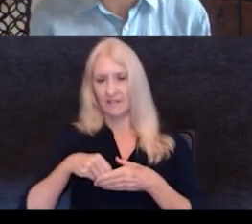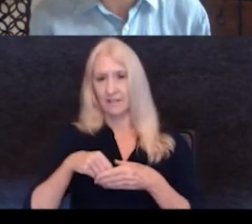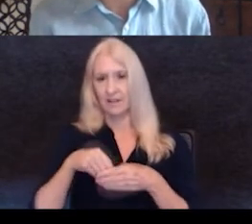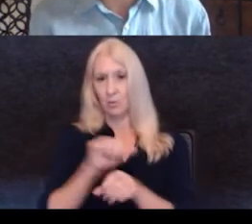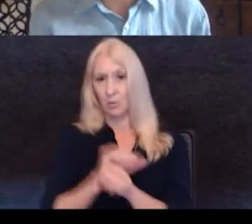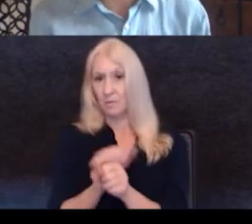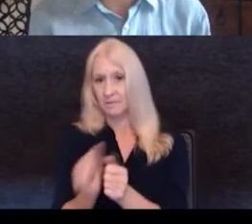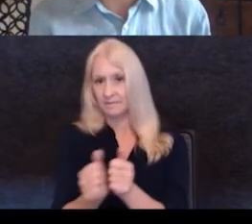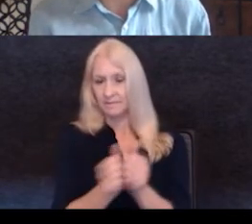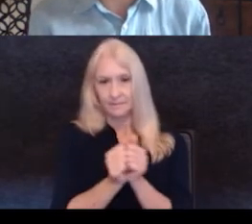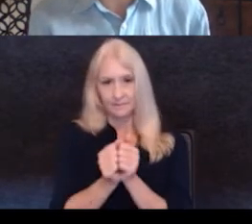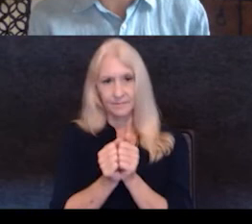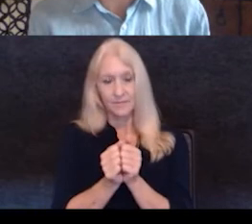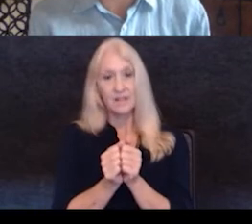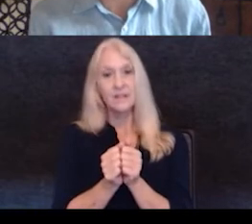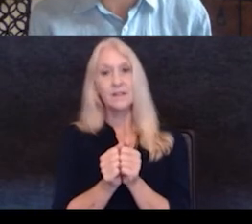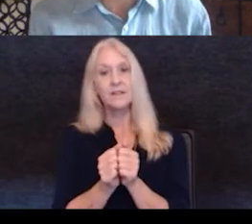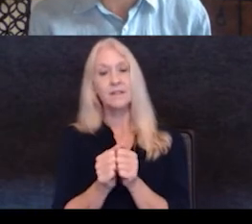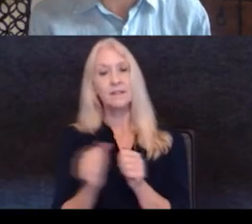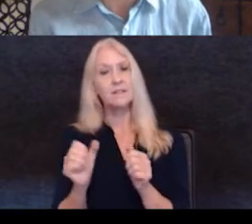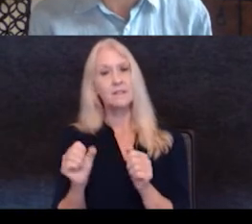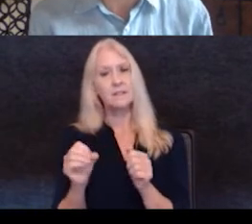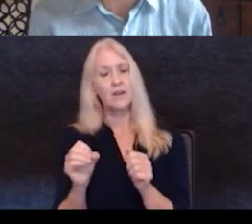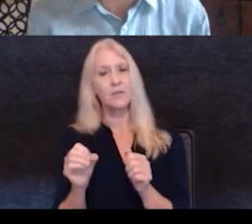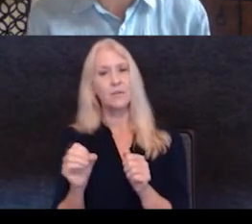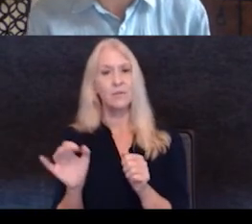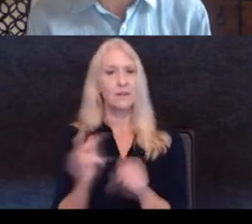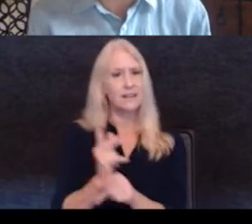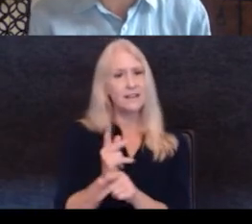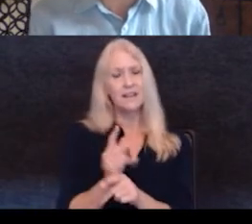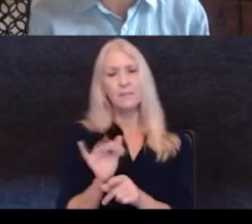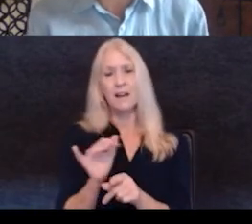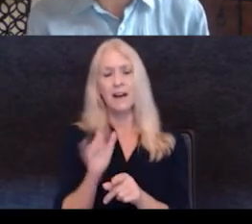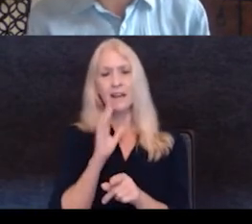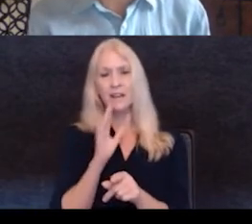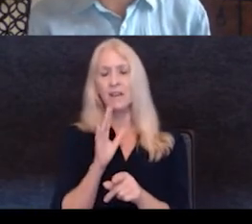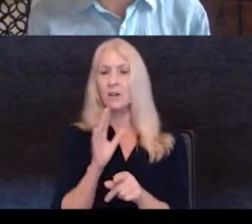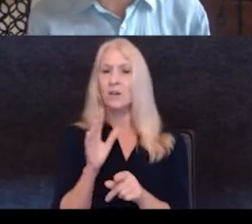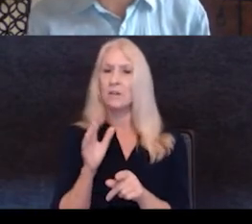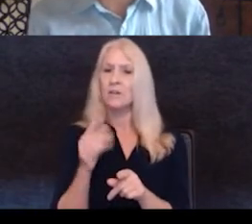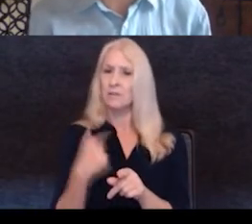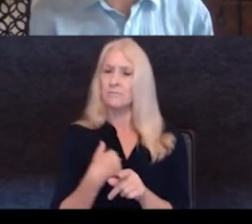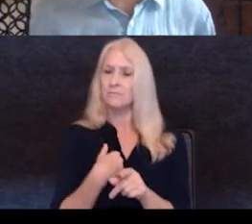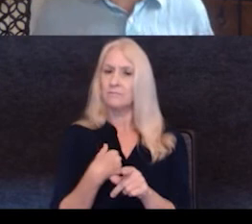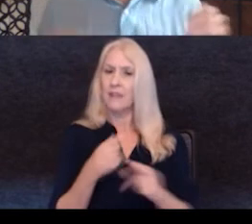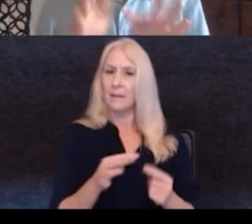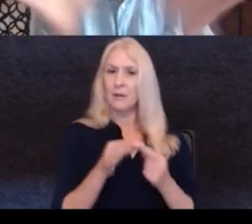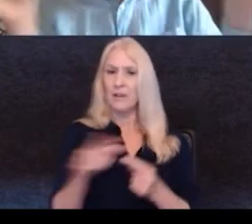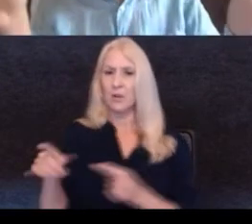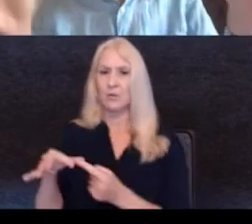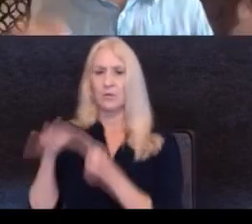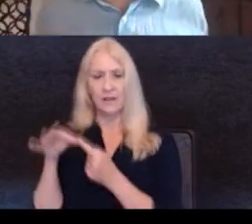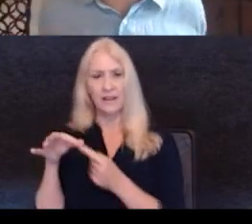um, you know, maintain a, like you said, a kind of an identity, um, because if everyone kind